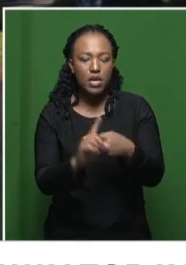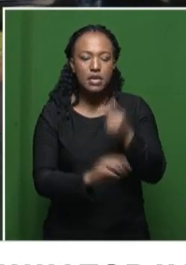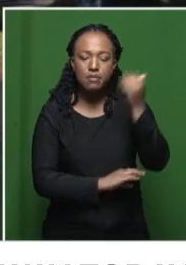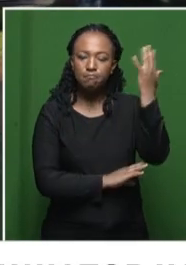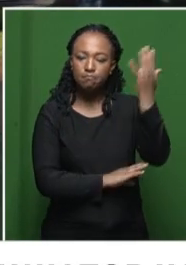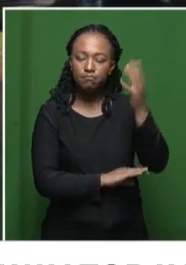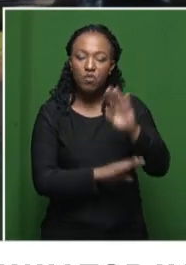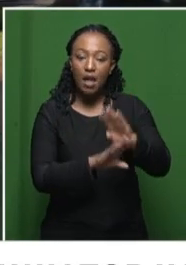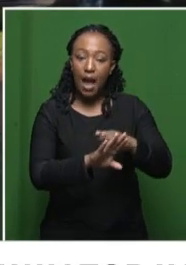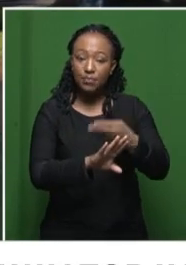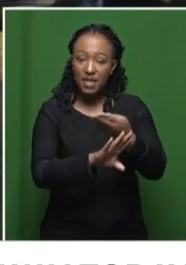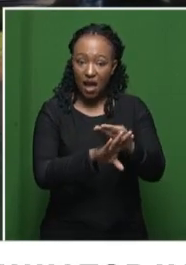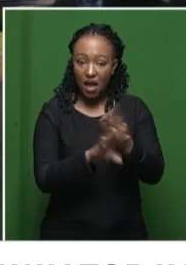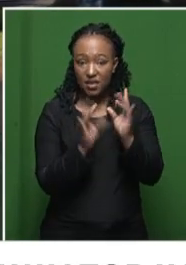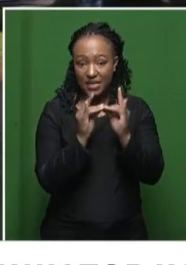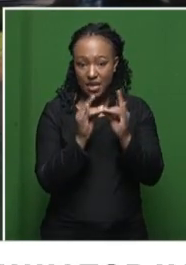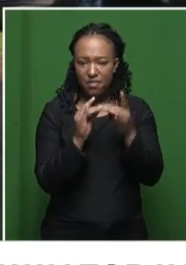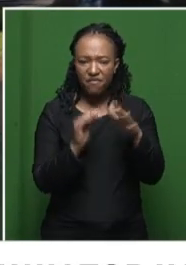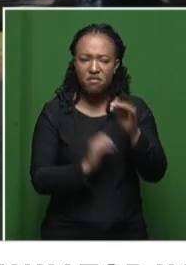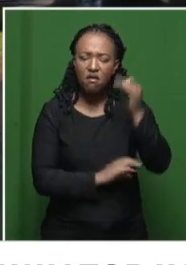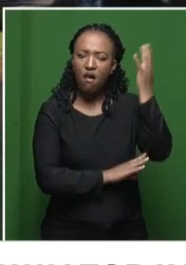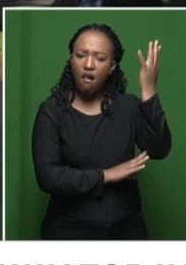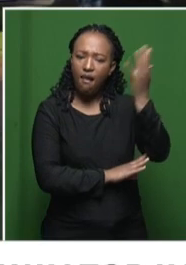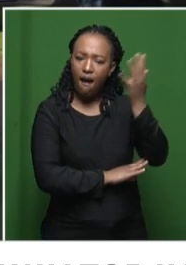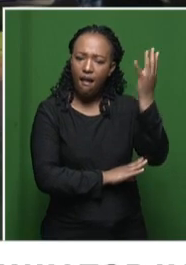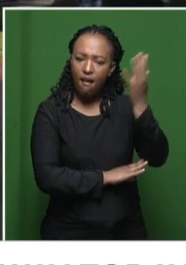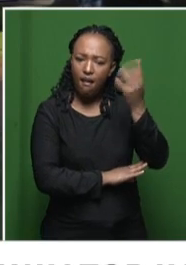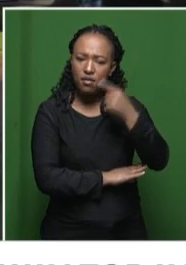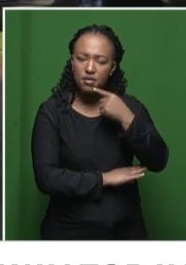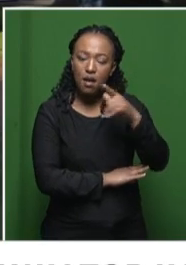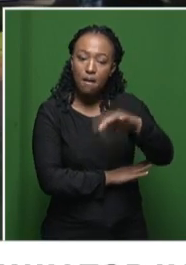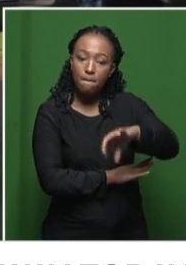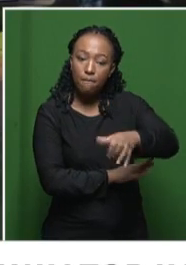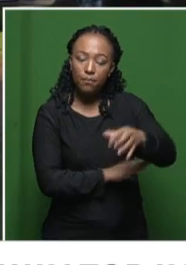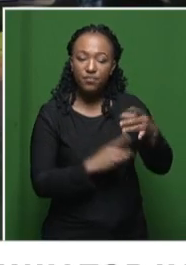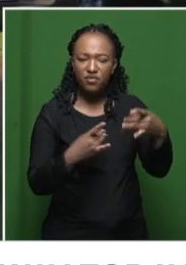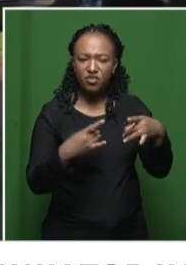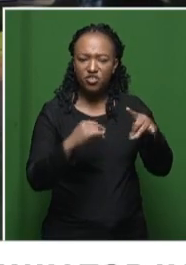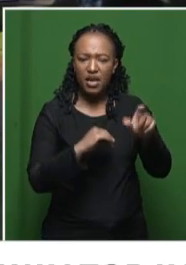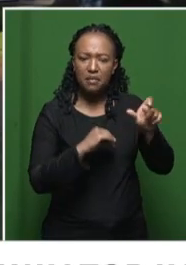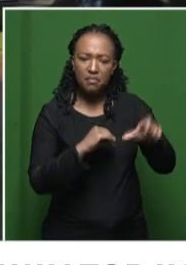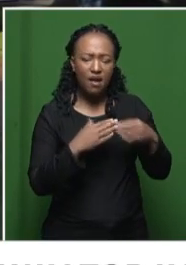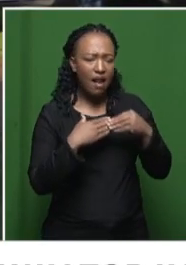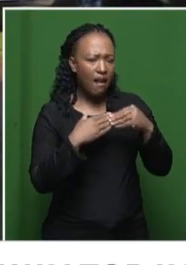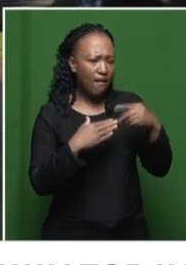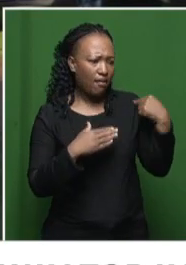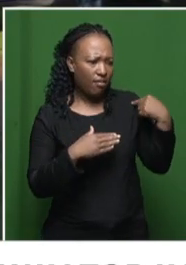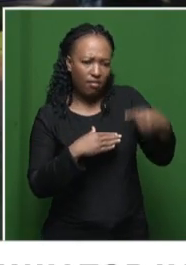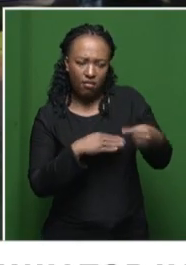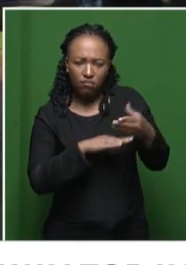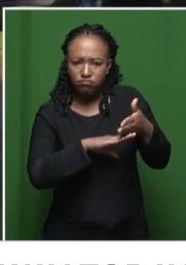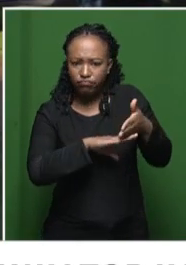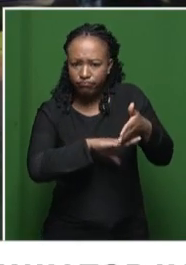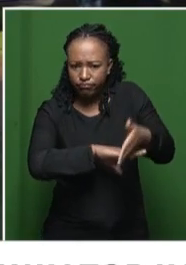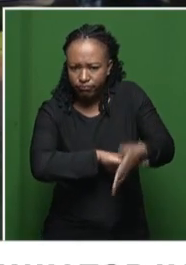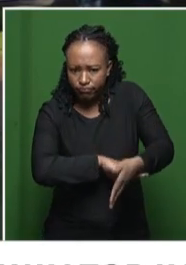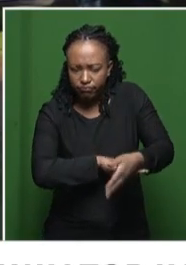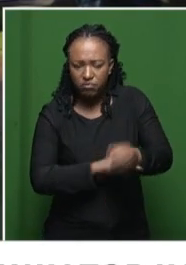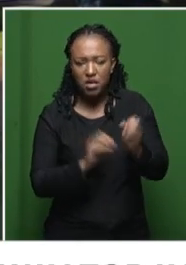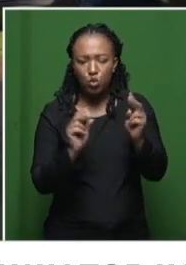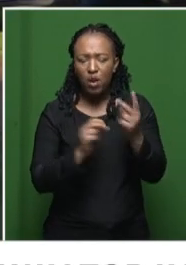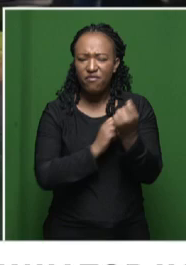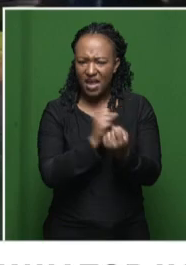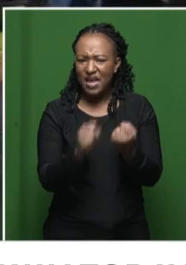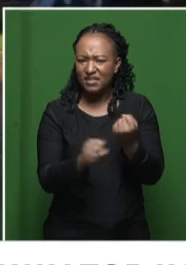Stadium here, where he spoke about how Oscar Mabuya and the provincial chairperson has been in the leadership positions of the province for the past 12